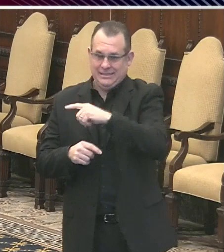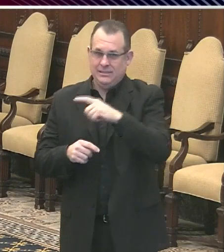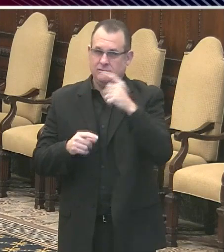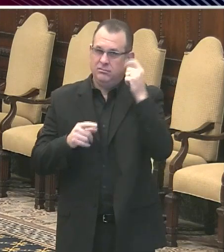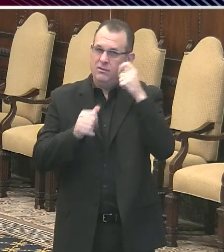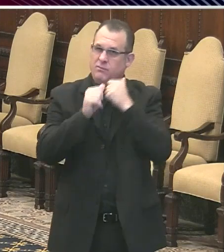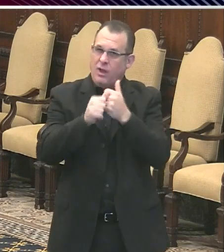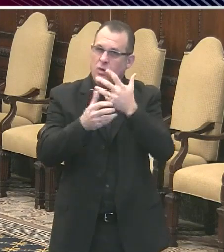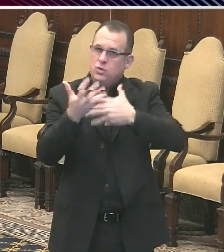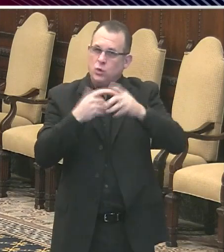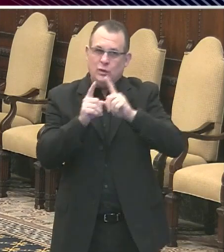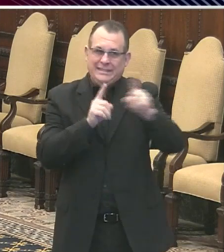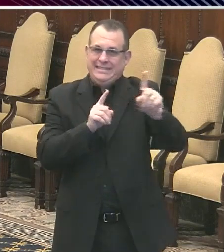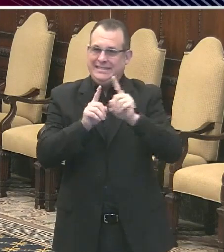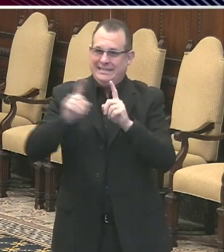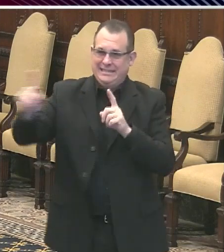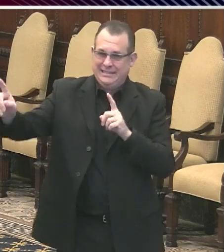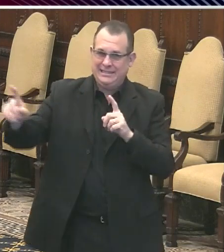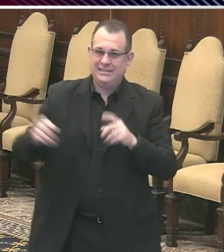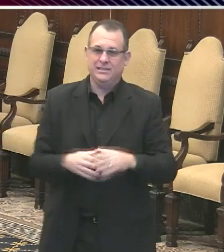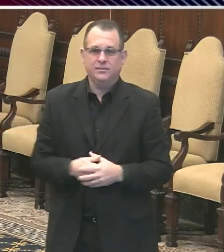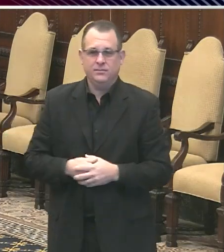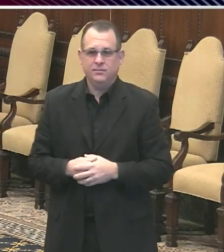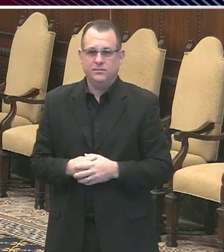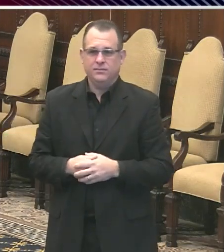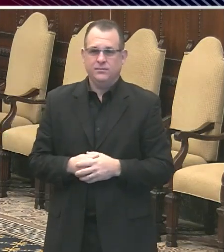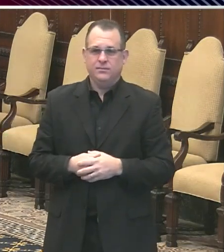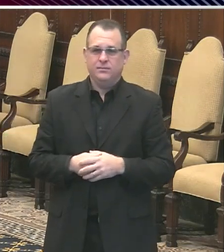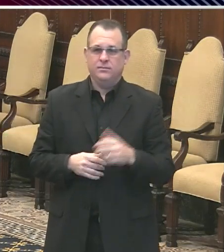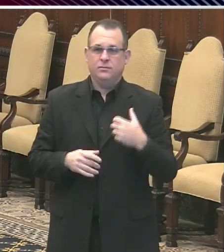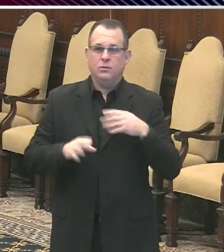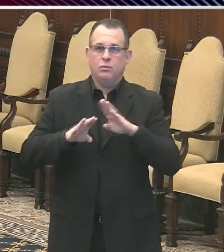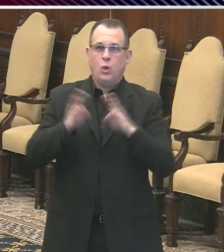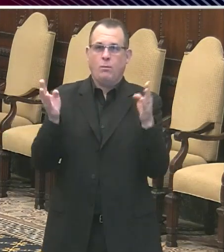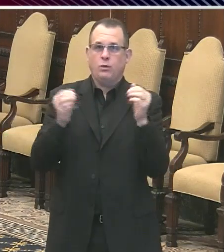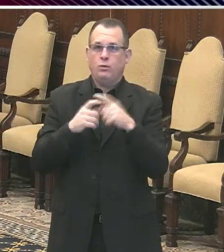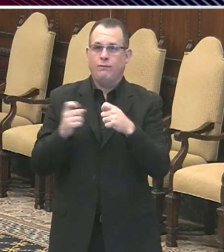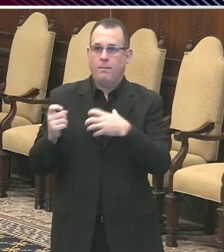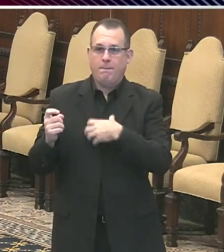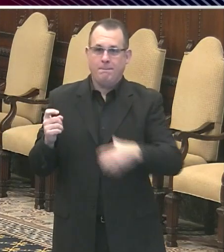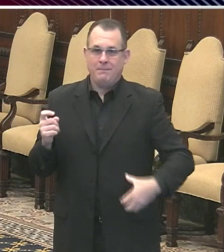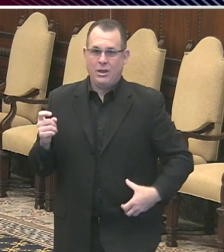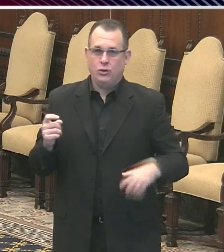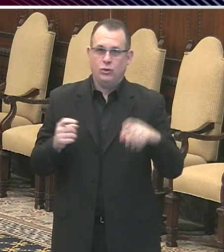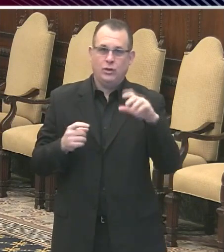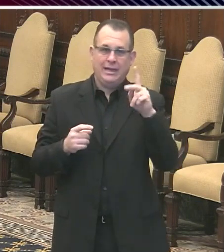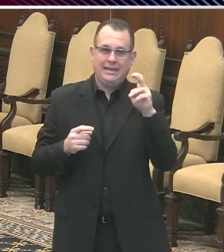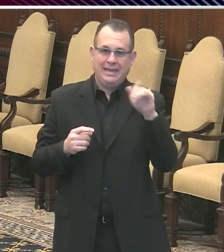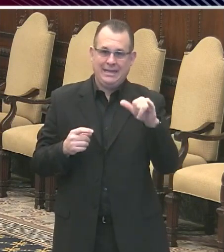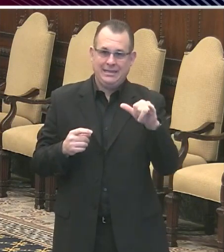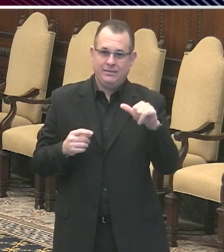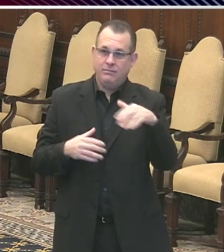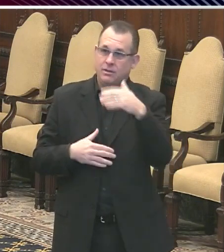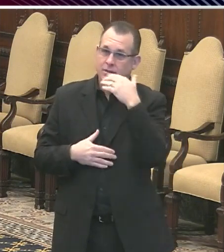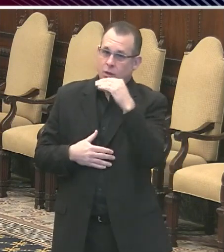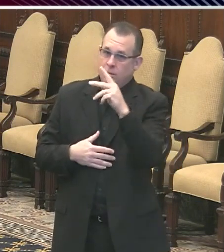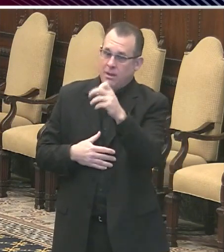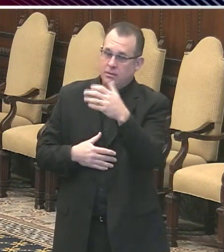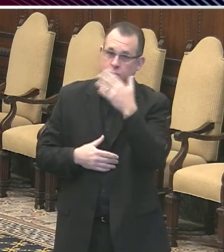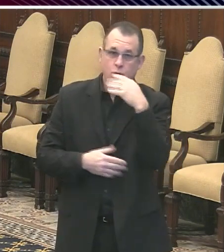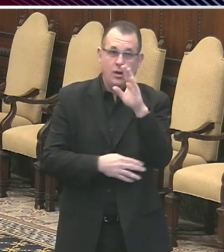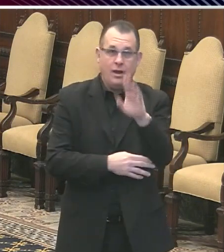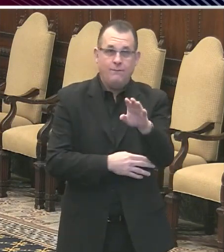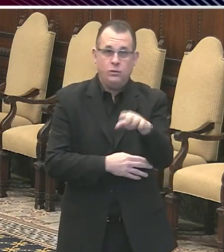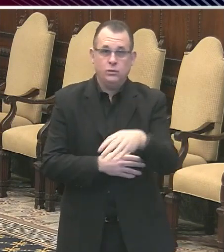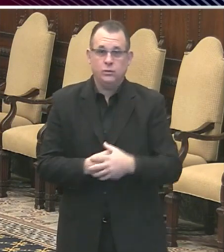our briefing with opening remarks from Mayor Jim Kenney. Mayor, have the floor. Thanks, Mike. And good afternoon, everyone. I want to begin our